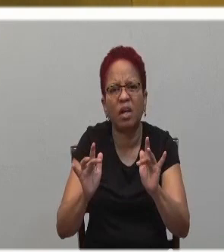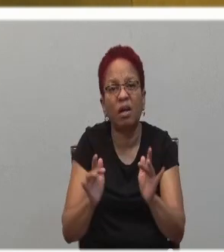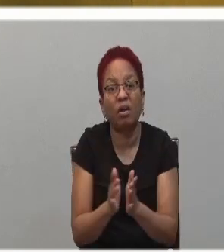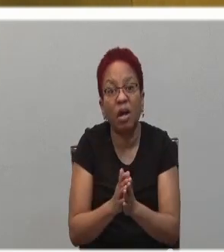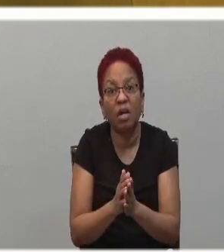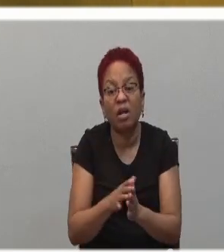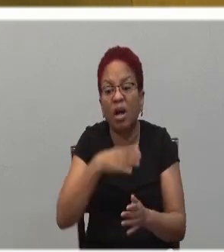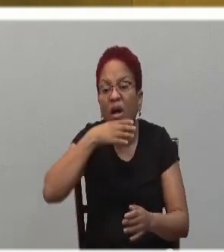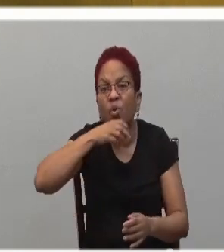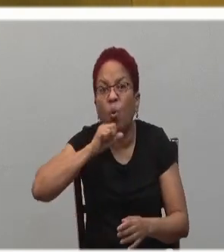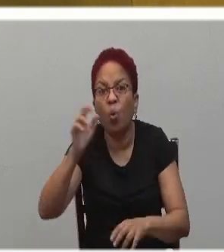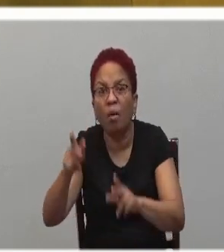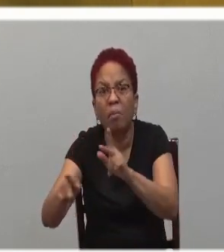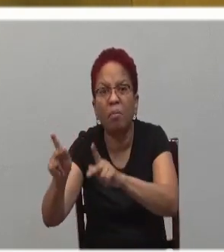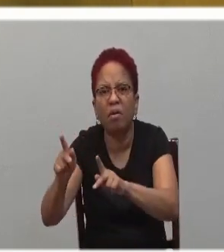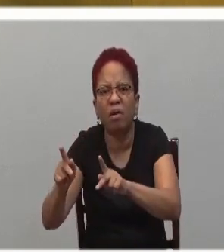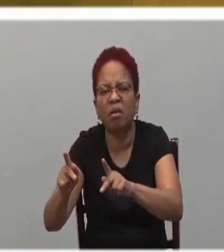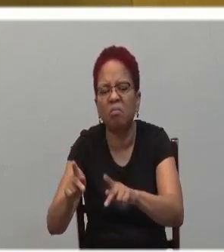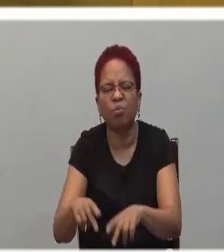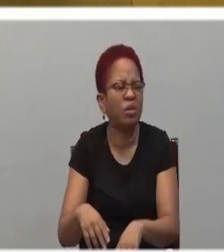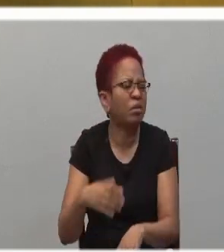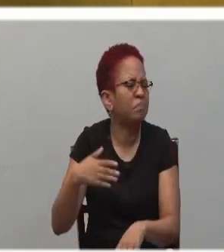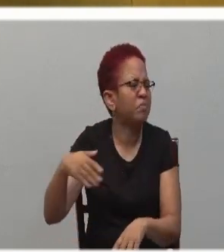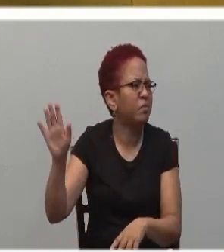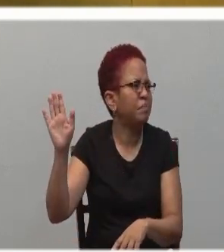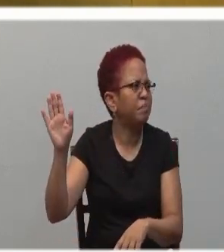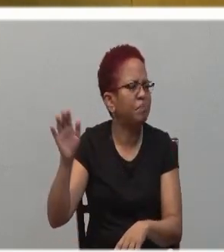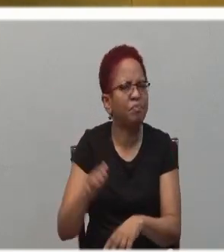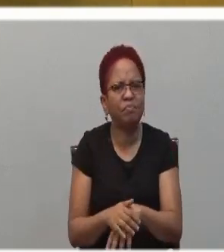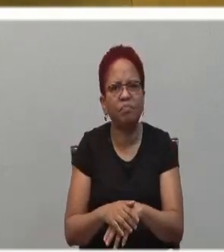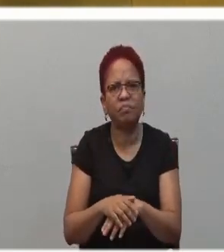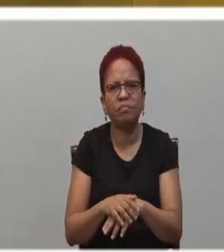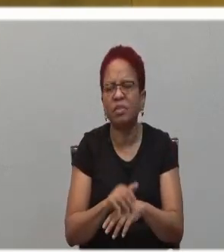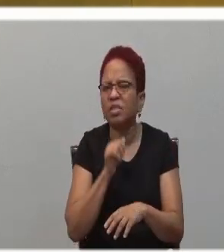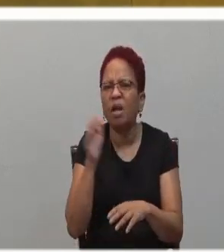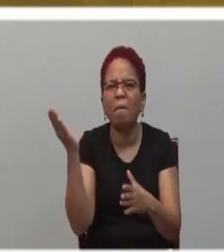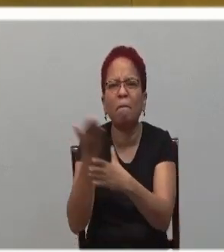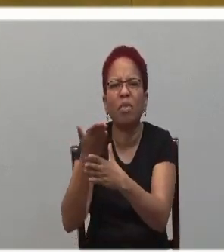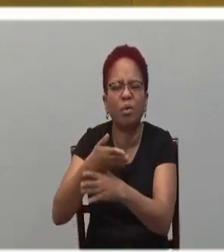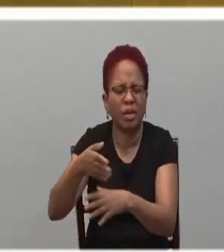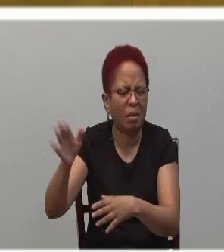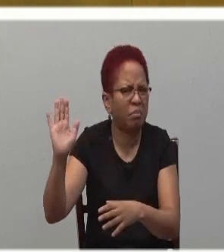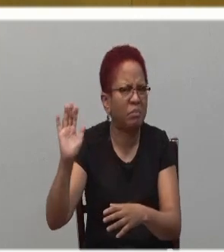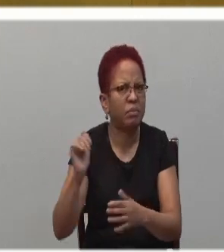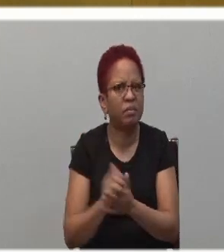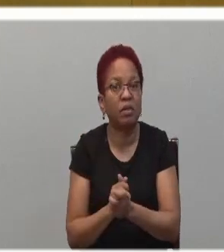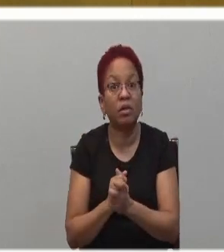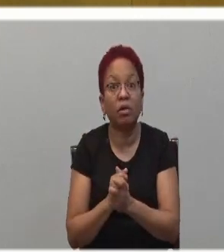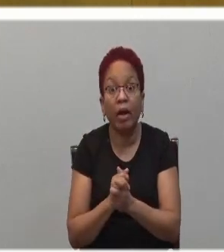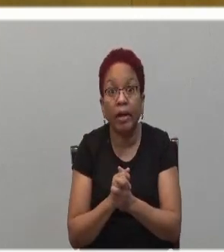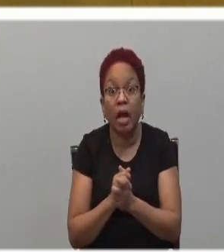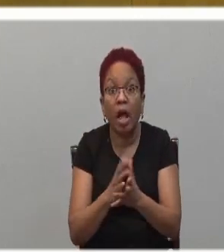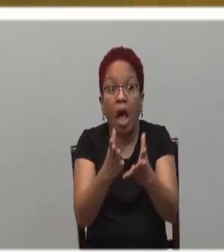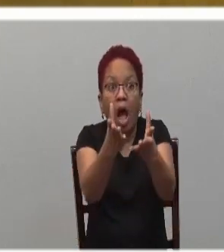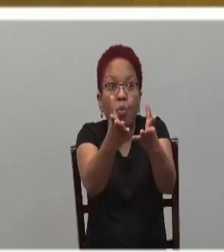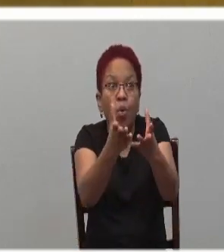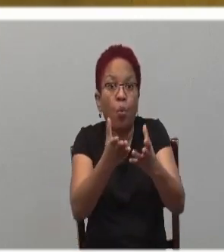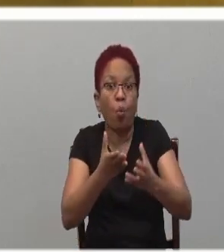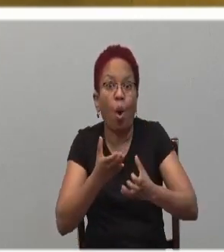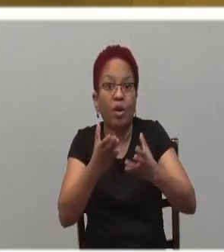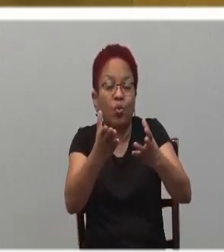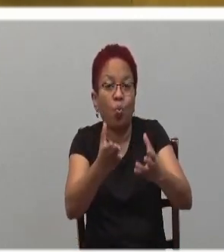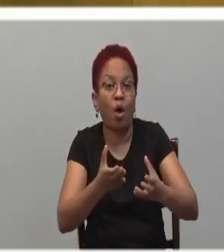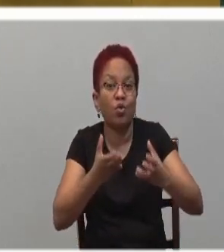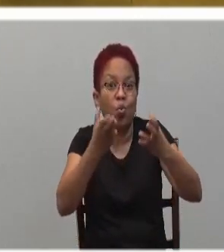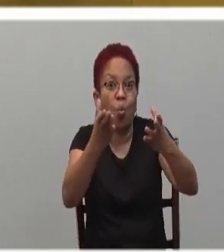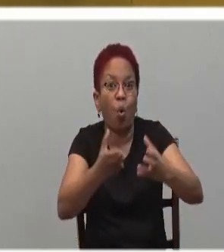in our society, and we have also reaped what is called the gospel of prosperity, which teaches that